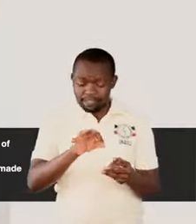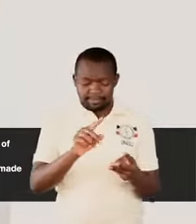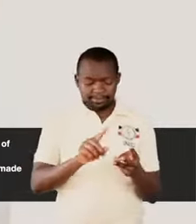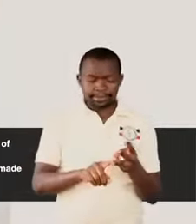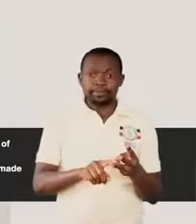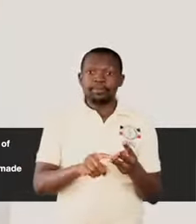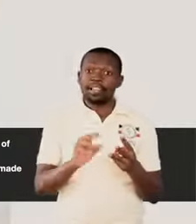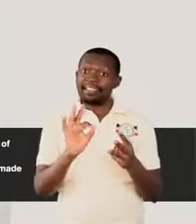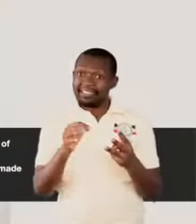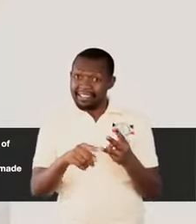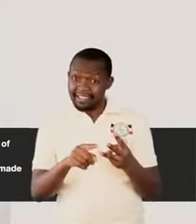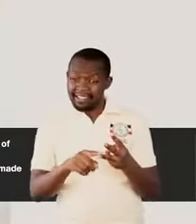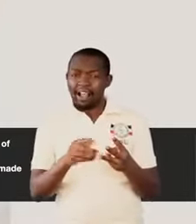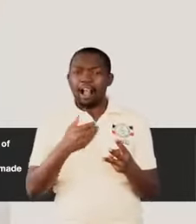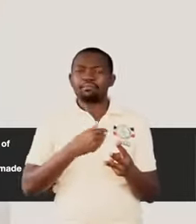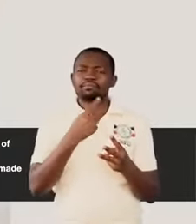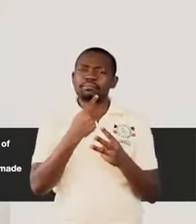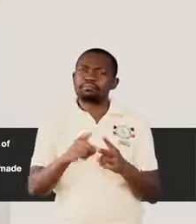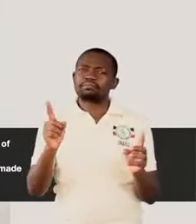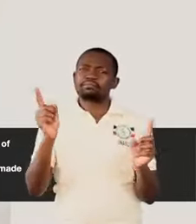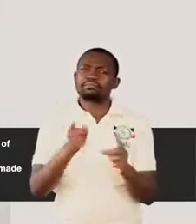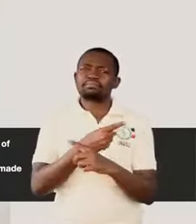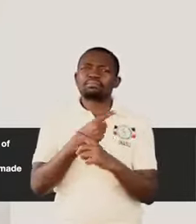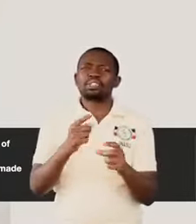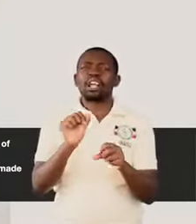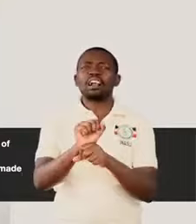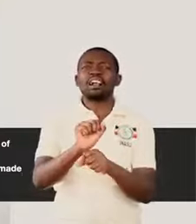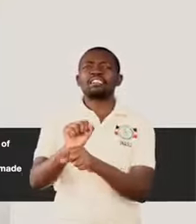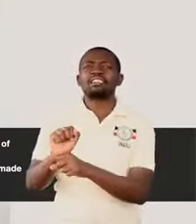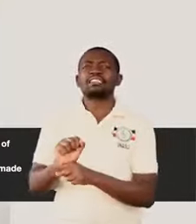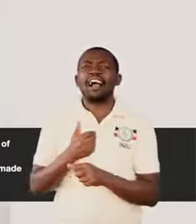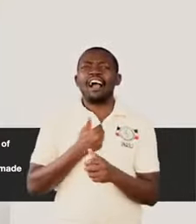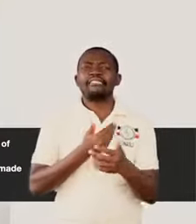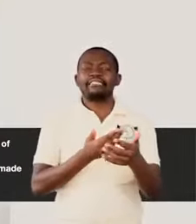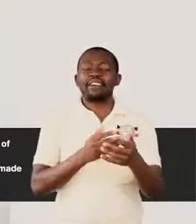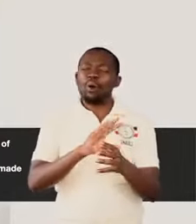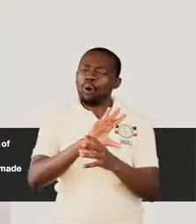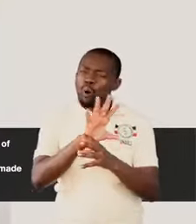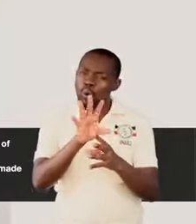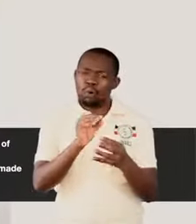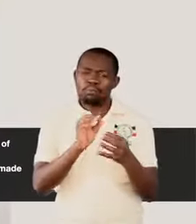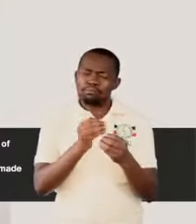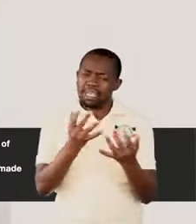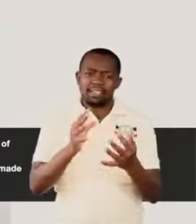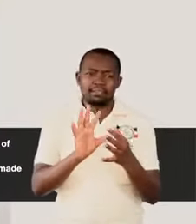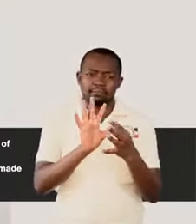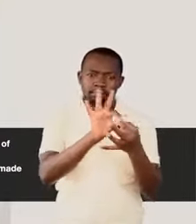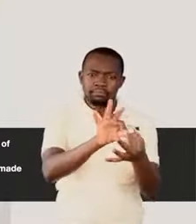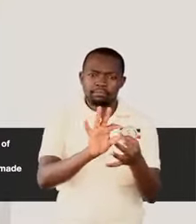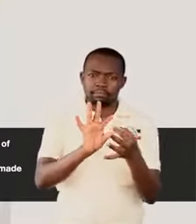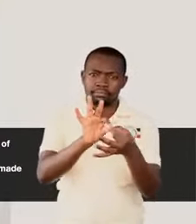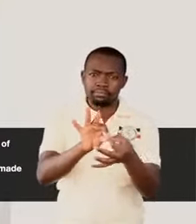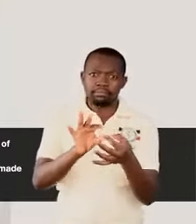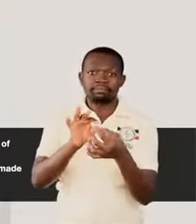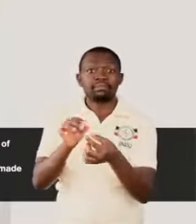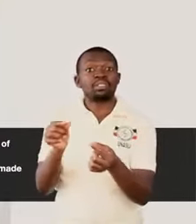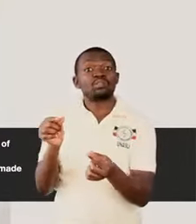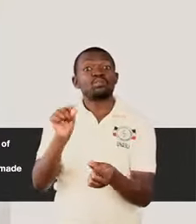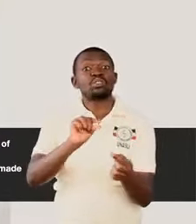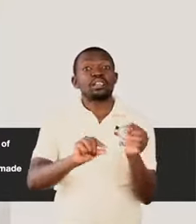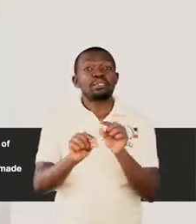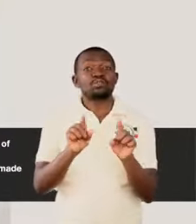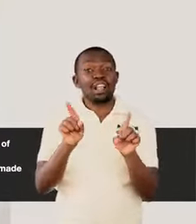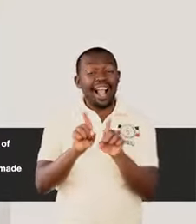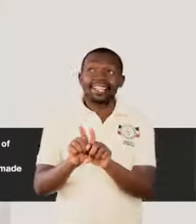that different careers, very many careers are related to chemistry as a